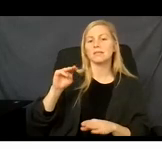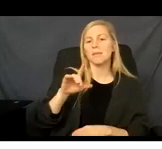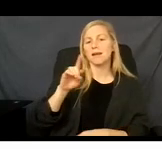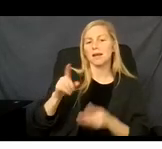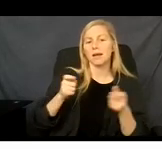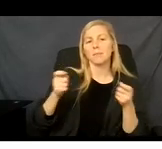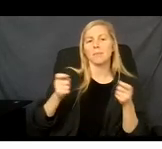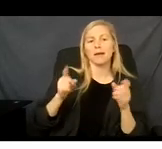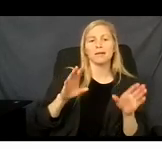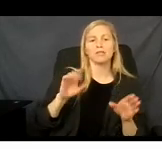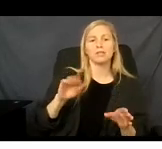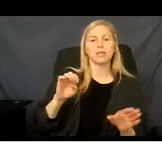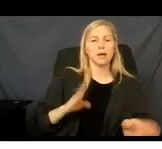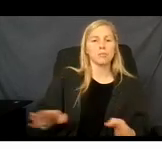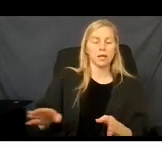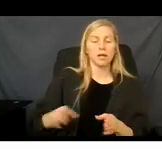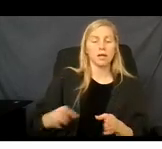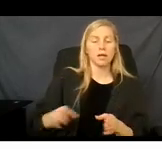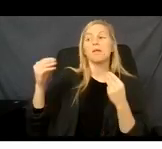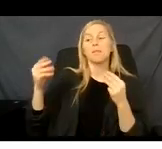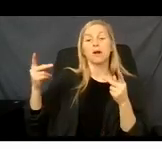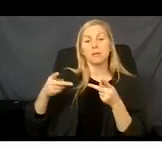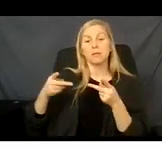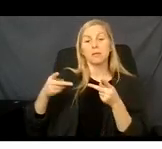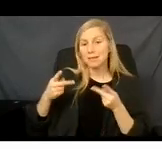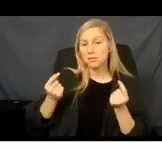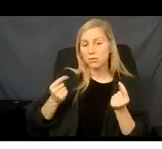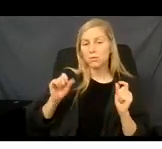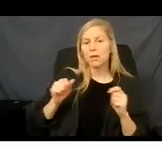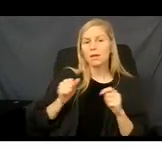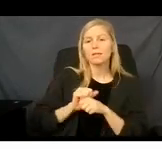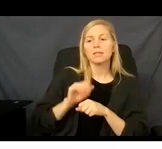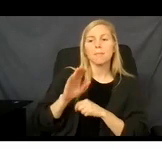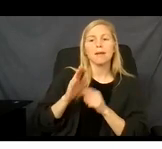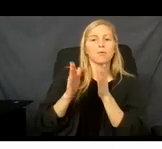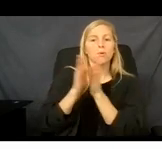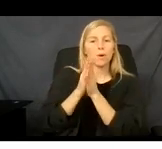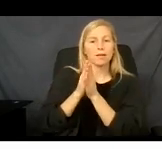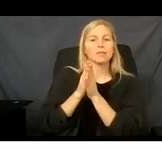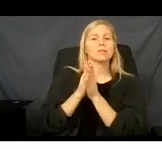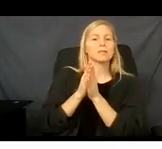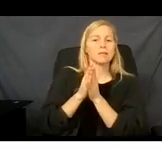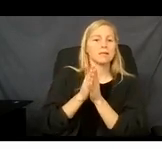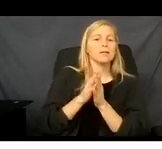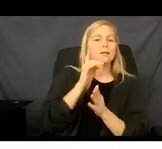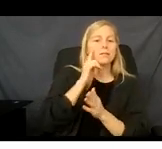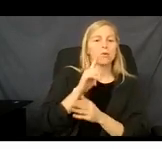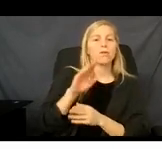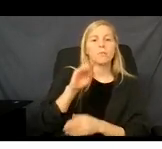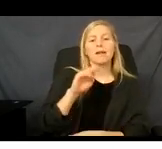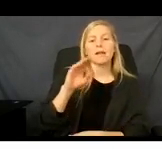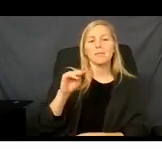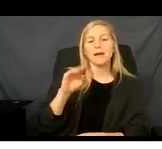we can, the marketplace can submit a ticket to request for your Medicaid managed care plan to